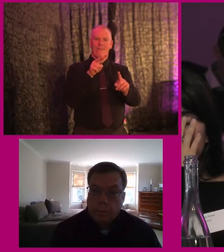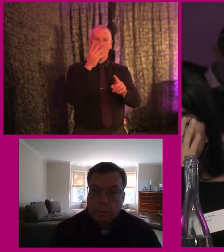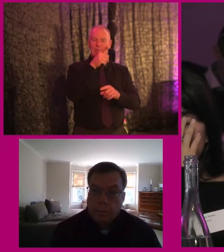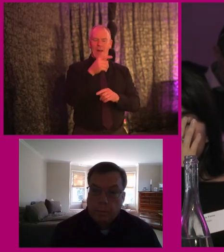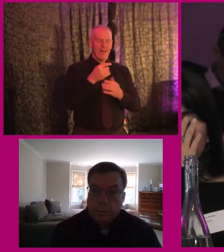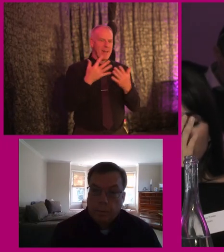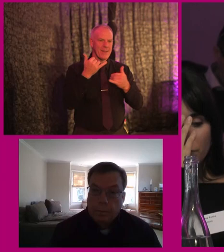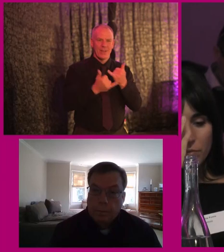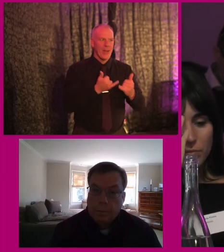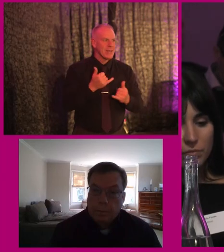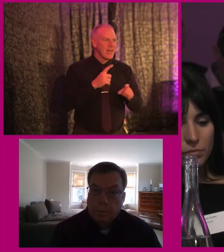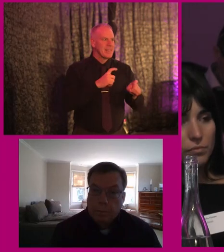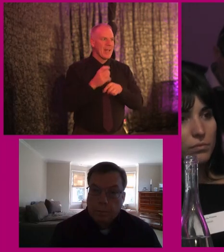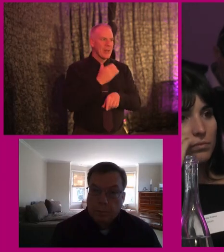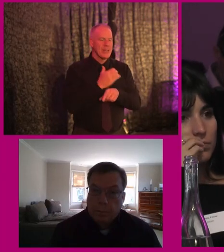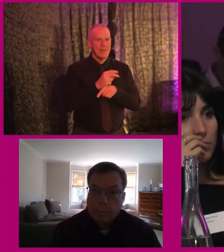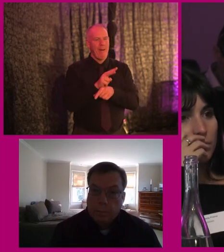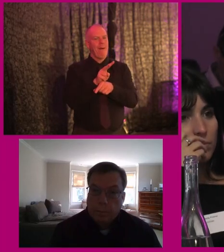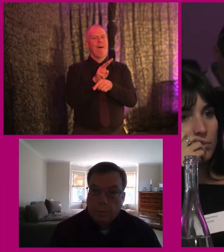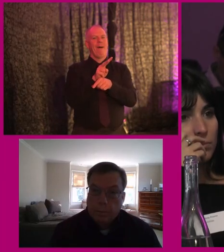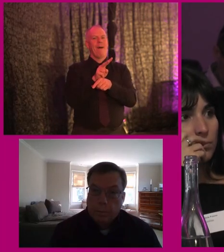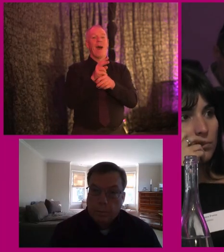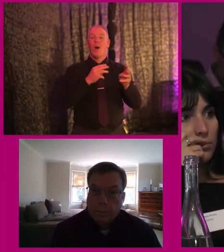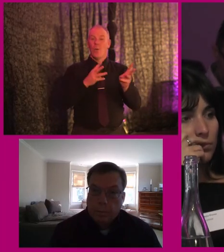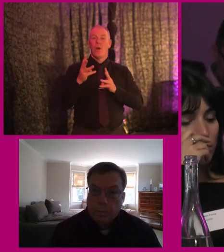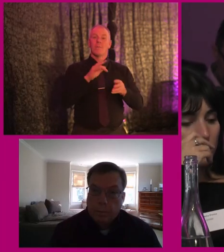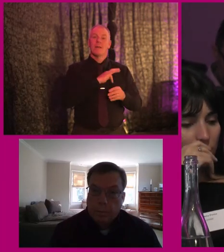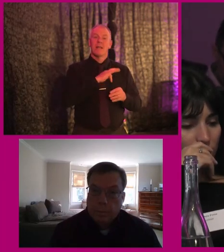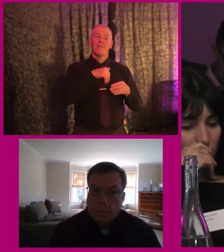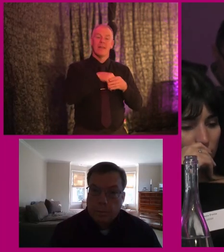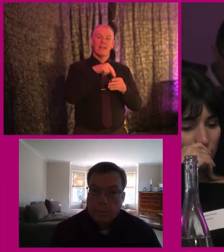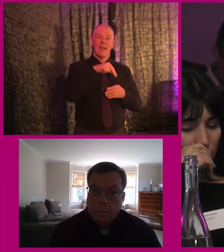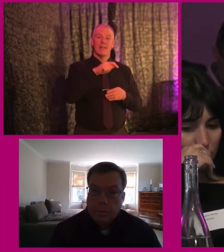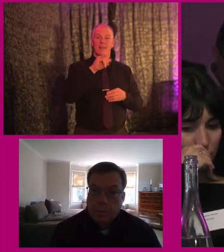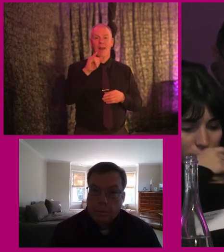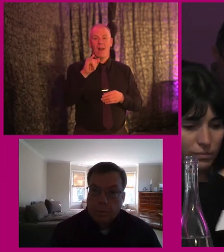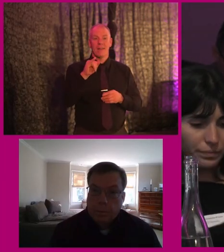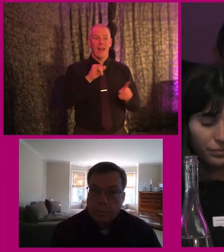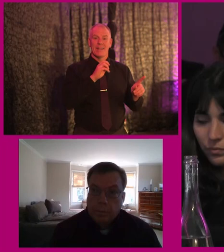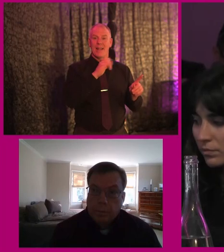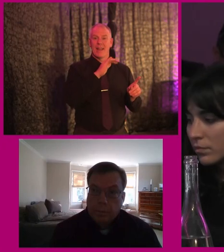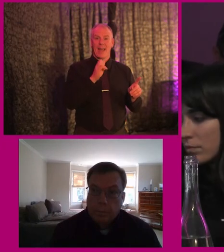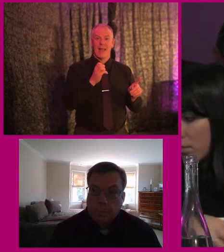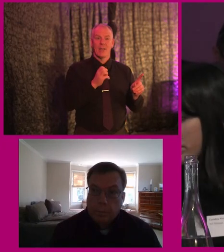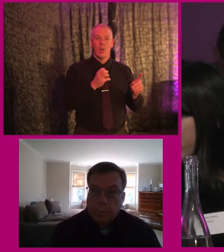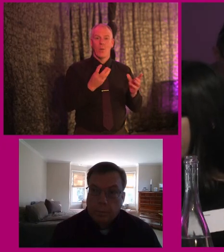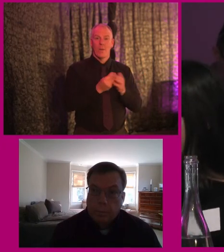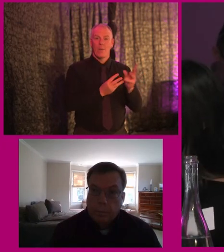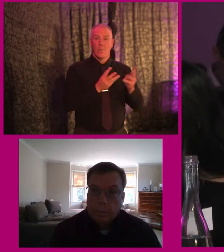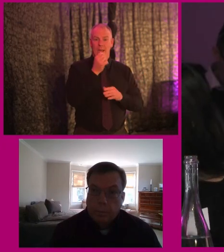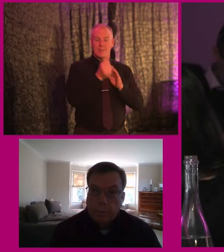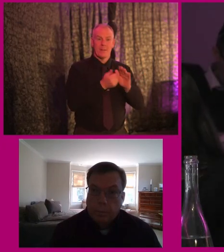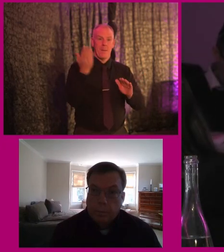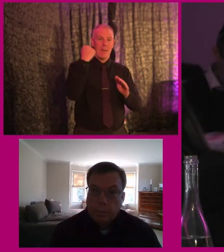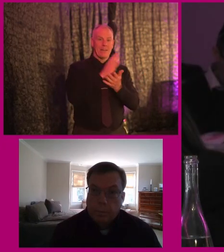and that, that still continues. As we said, I used to work in the, in the NTBI years ago when Elaine was, I was on, I was on, on work experience back in 98.